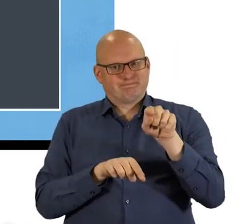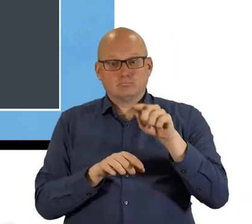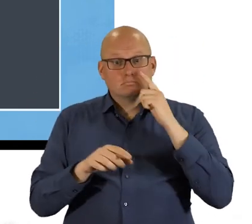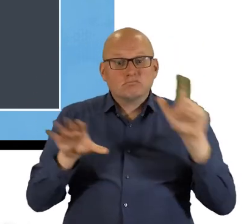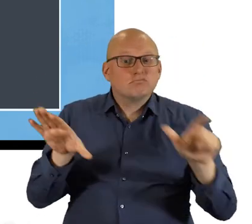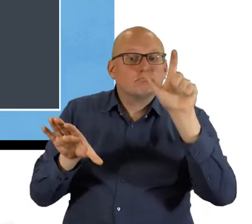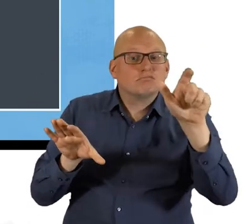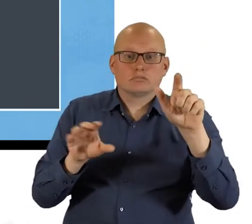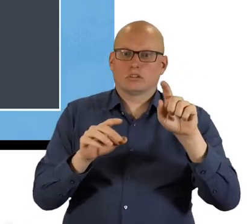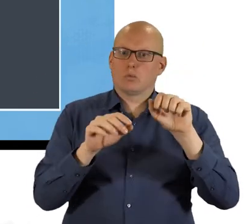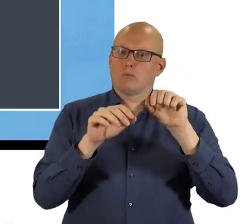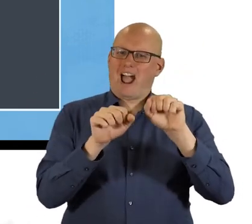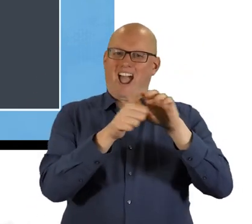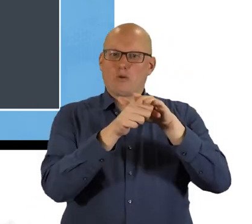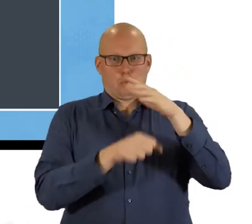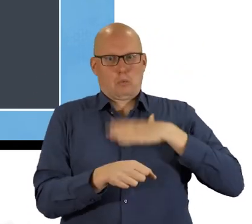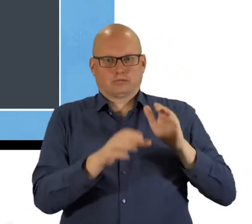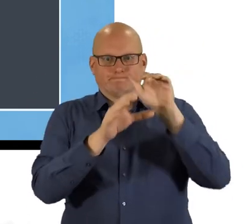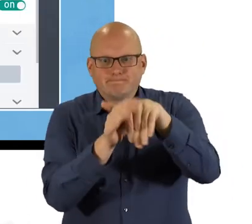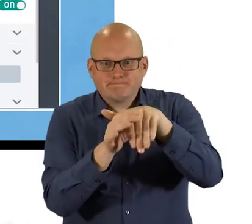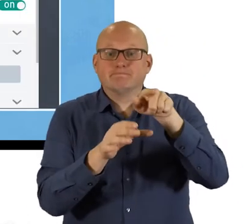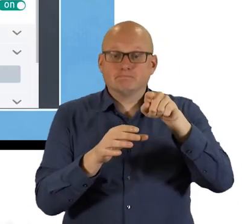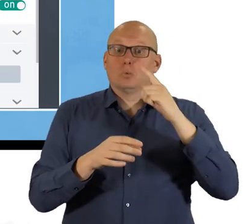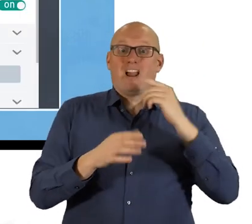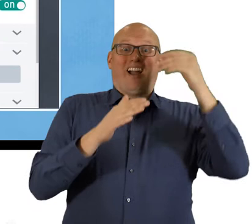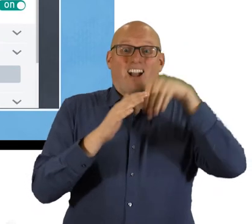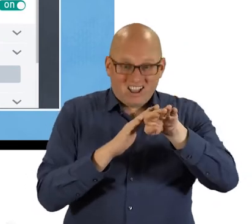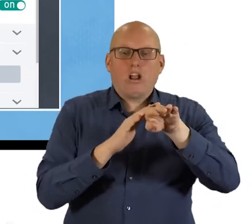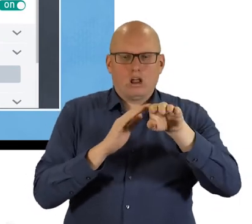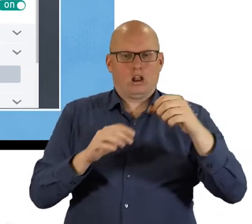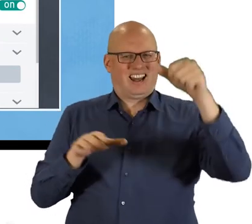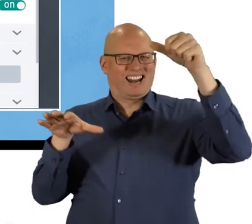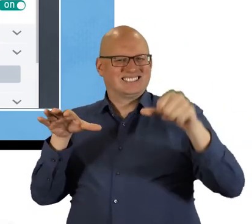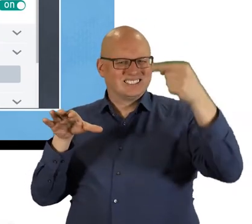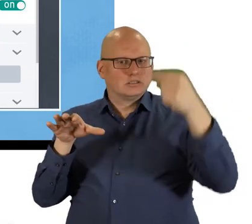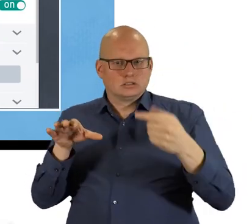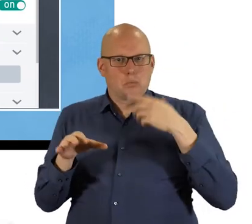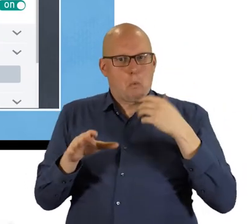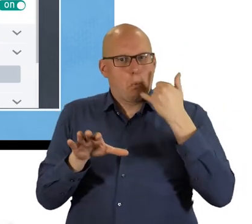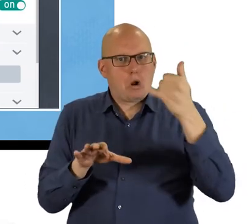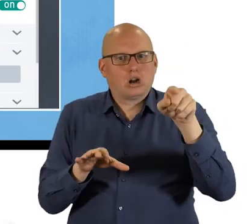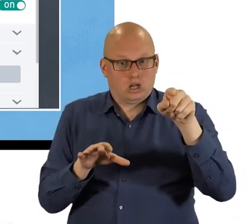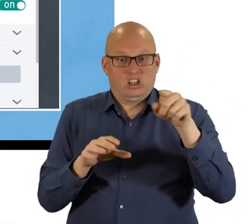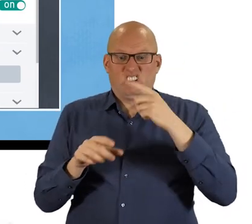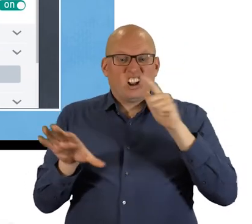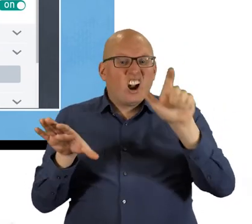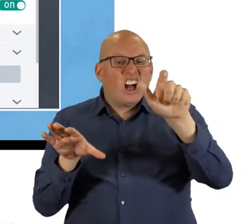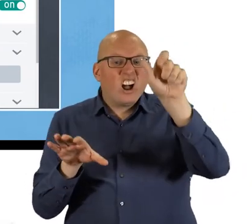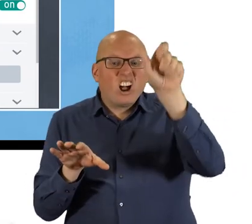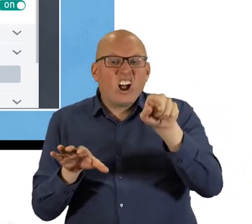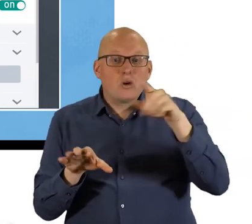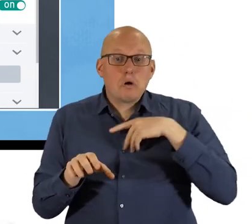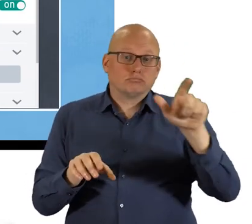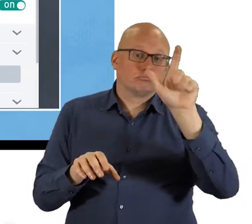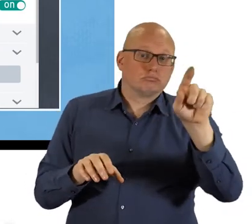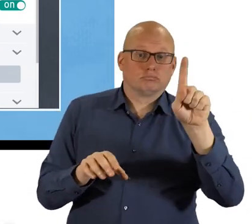Click on the waiting area tile you want. You will then see a list of people waiting for you. Simply click on the person you